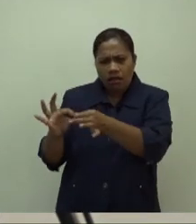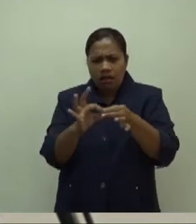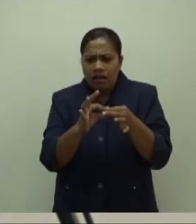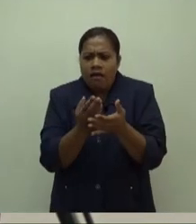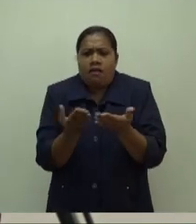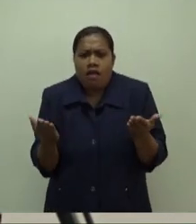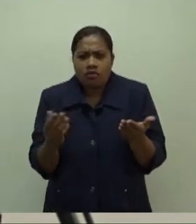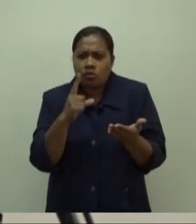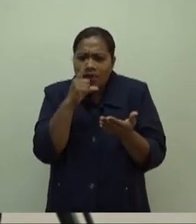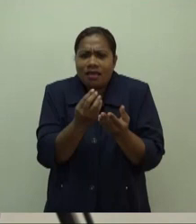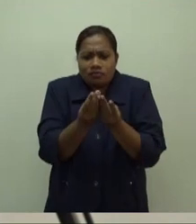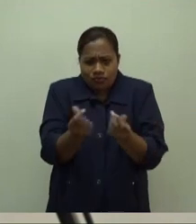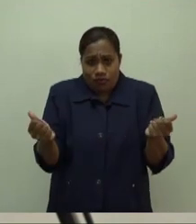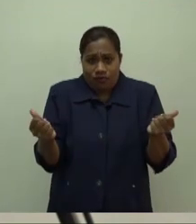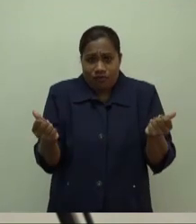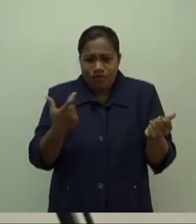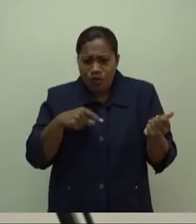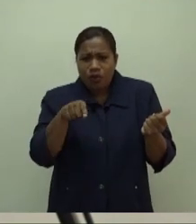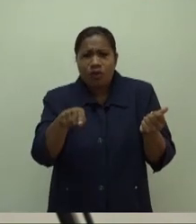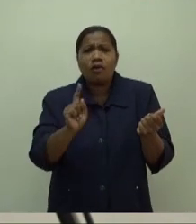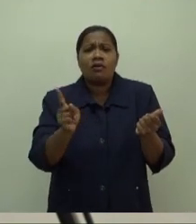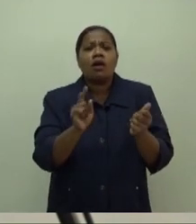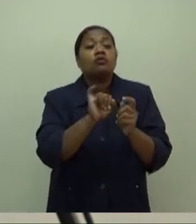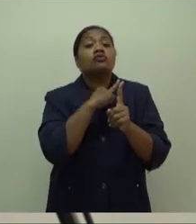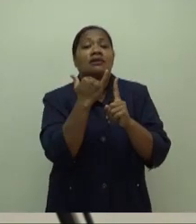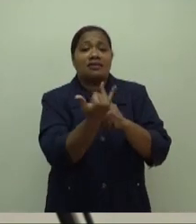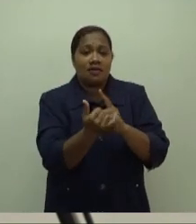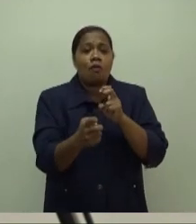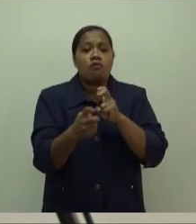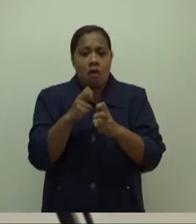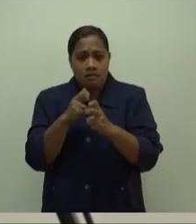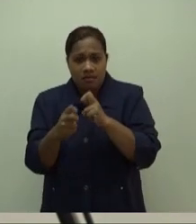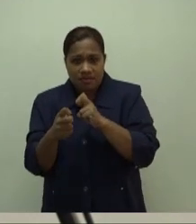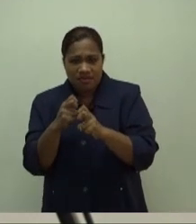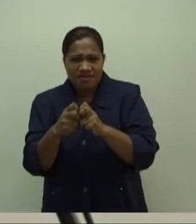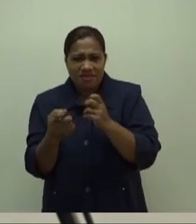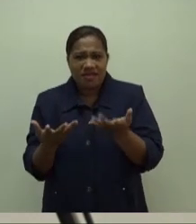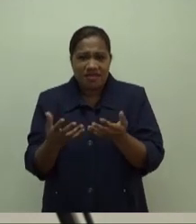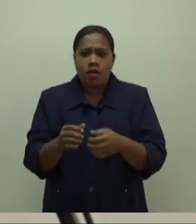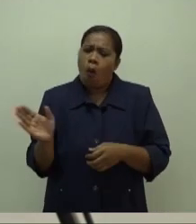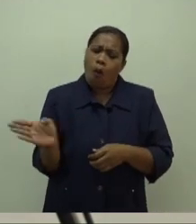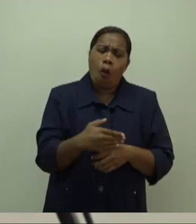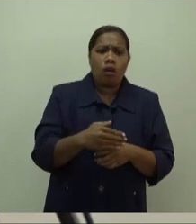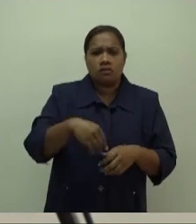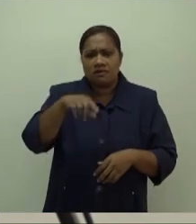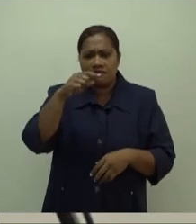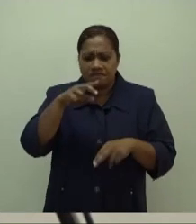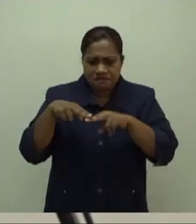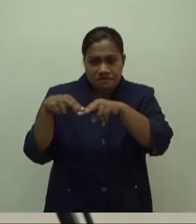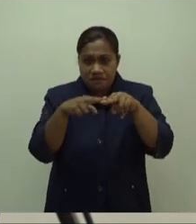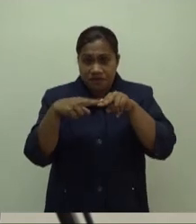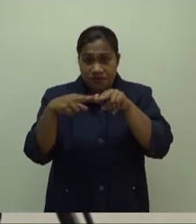Because this is a societal problem. It affects every community in Fiji. And saving lives depends on the